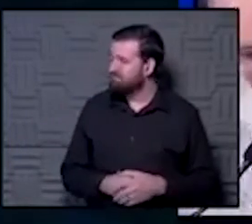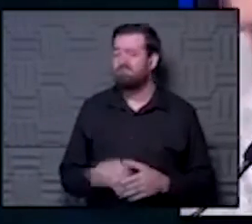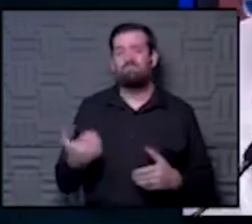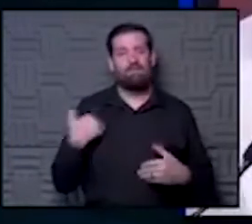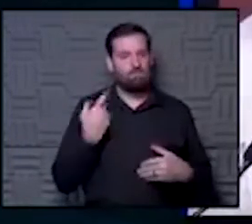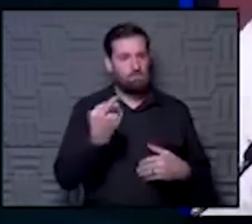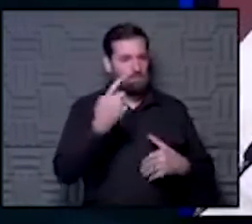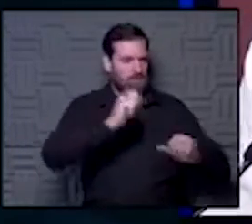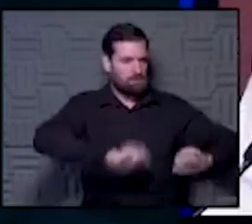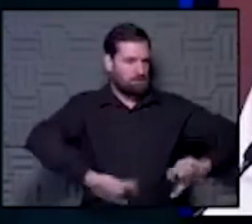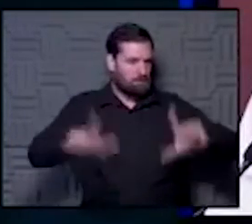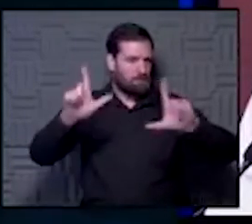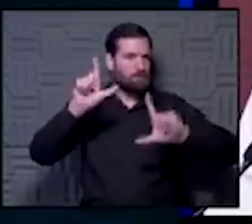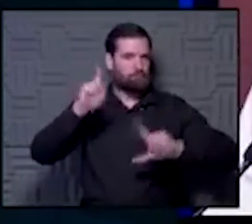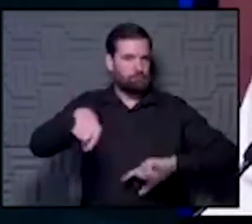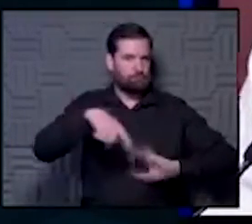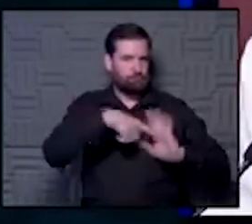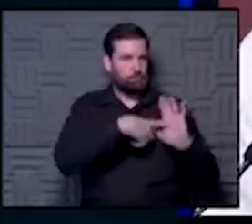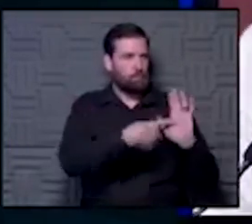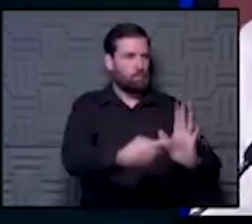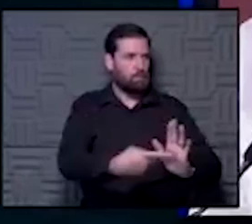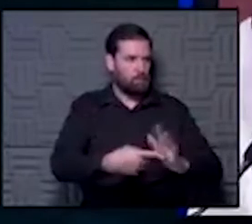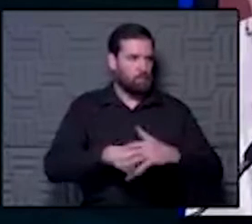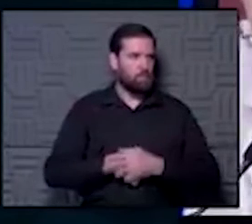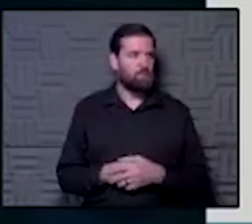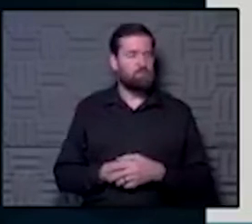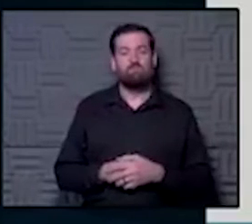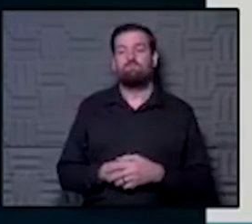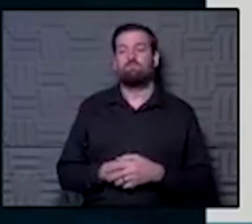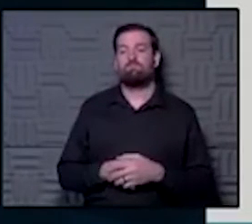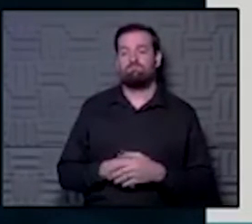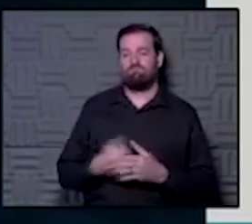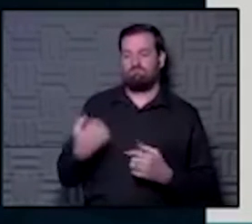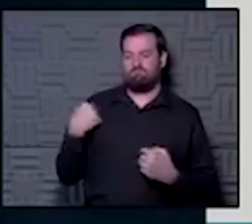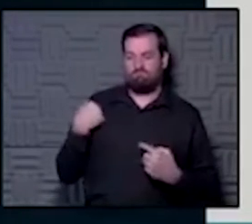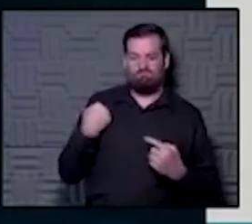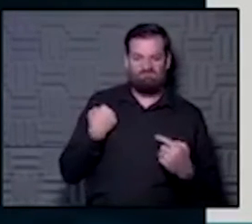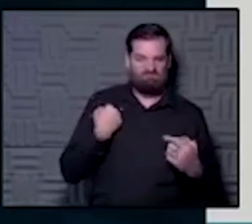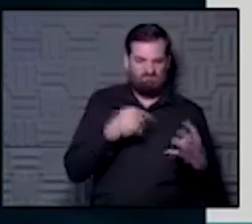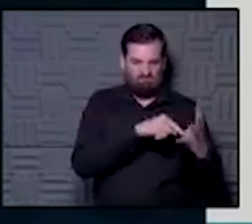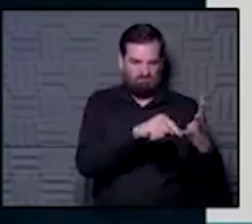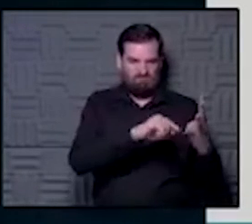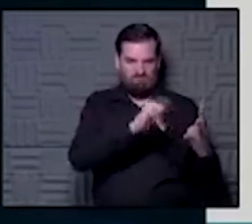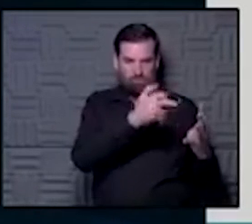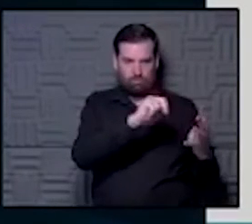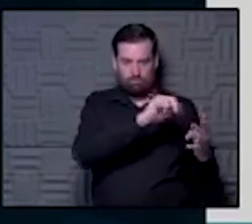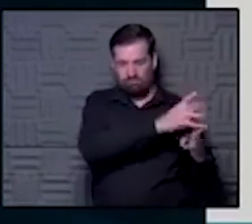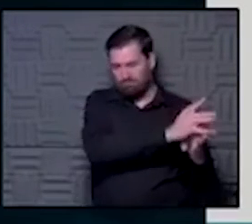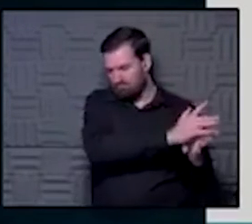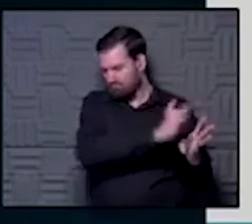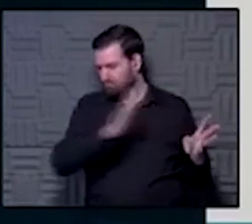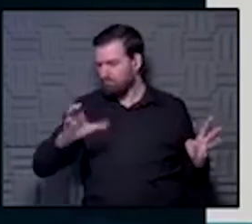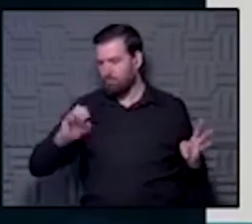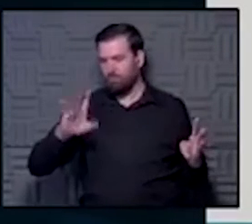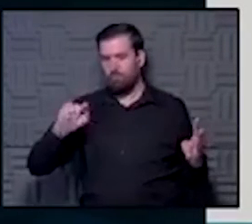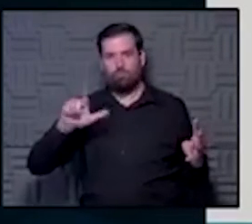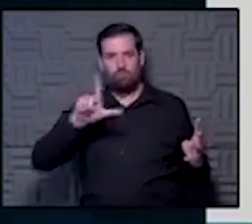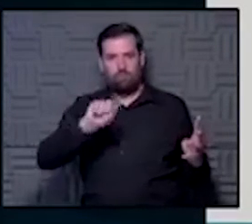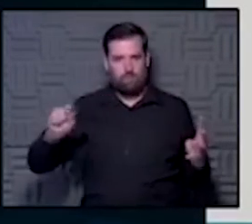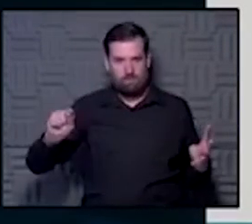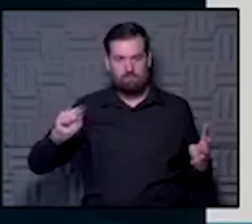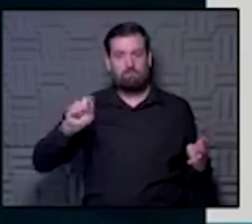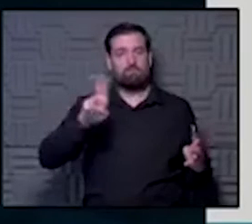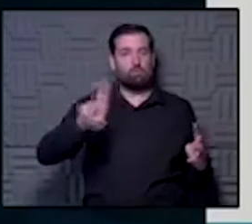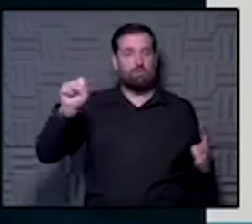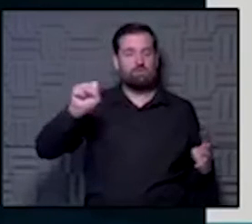slide I think we ought to take a look at. It notes that from late January to early October 2020, the United States